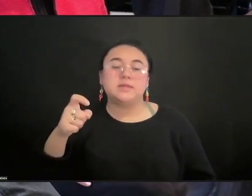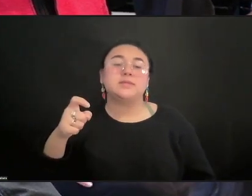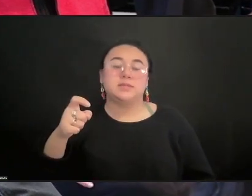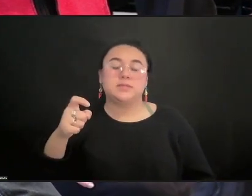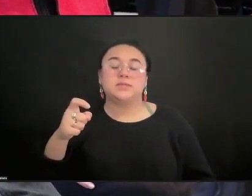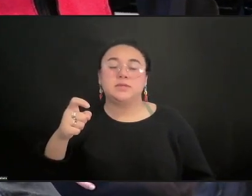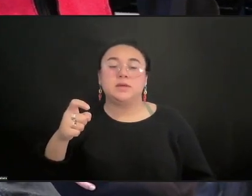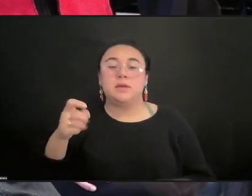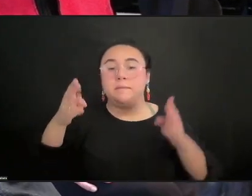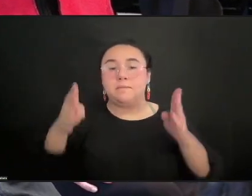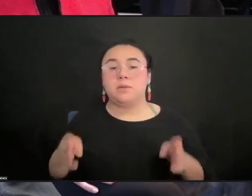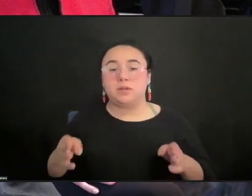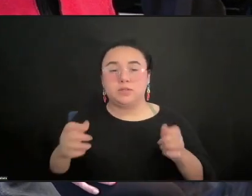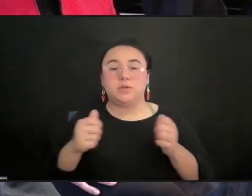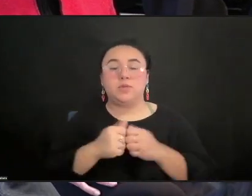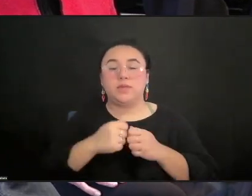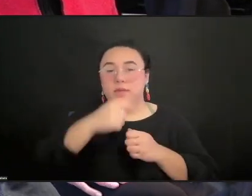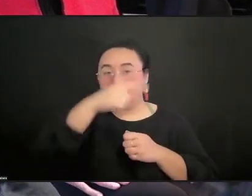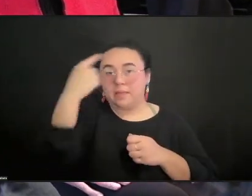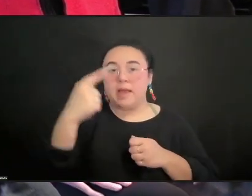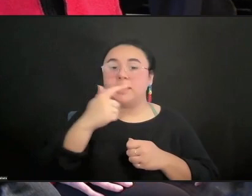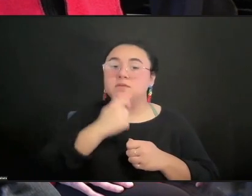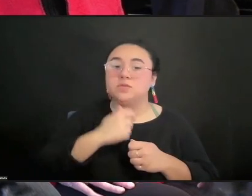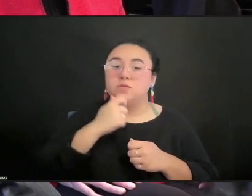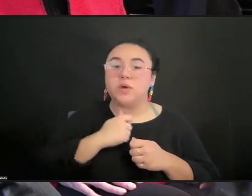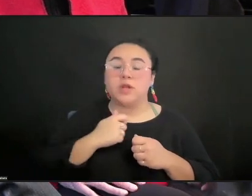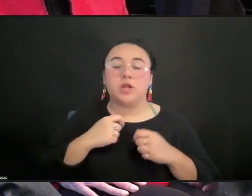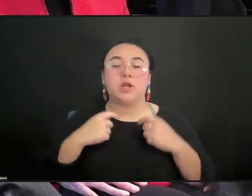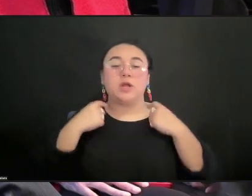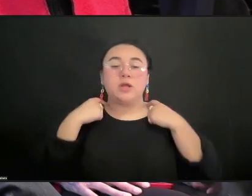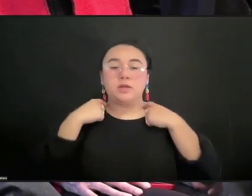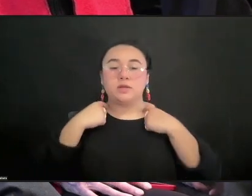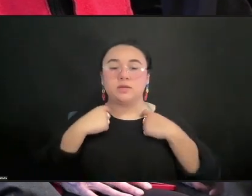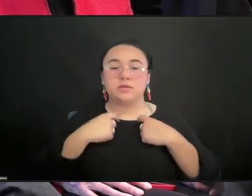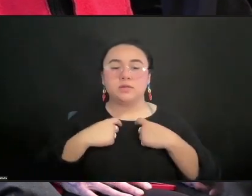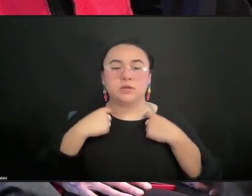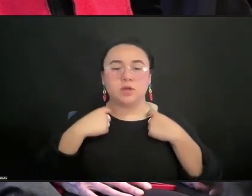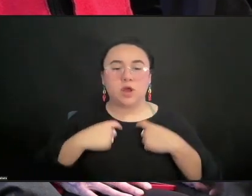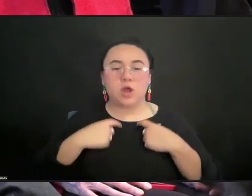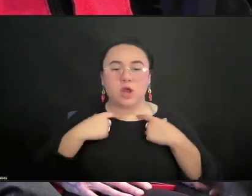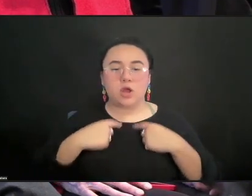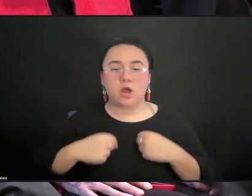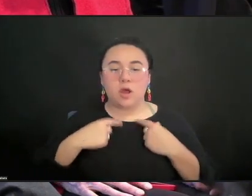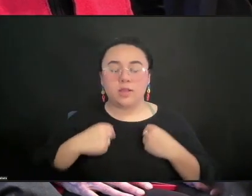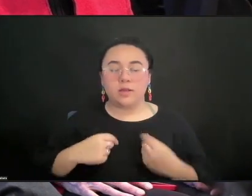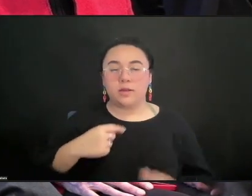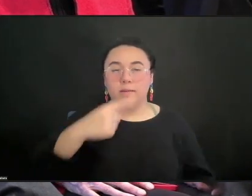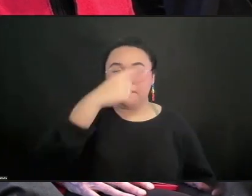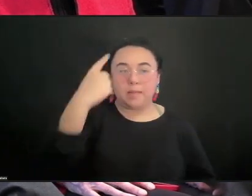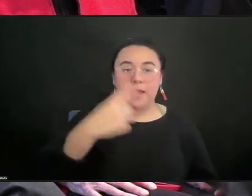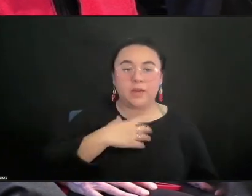sweater with a black and white flower print collar and glasses, blue glasses.